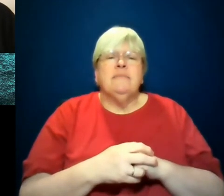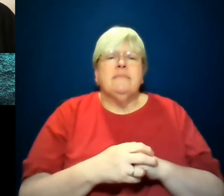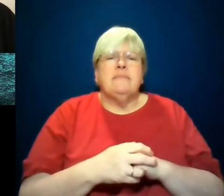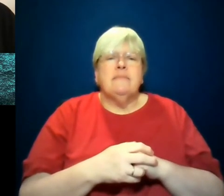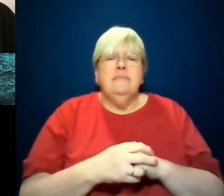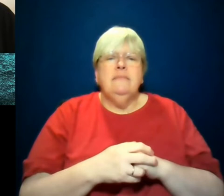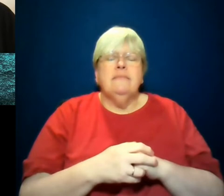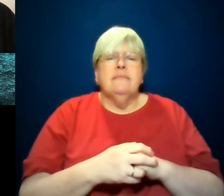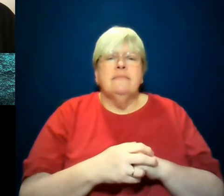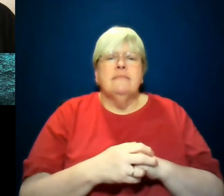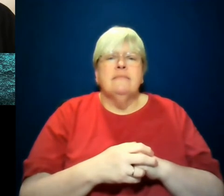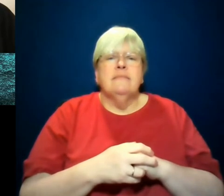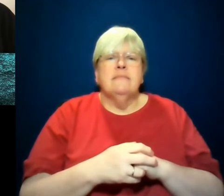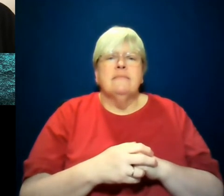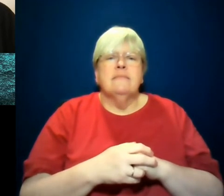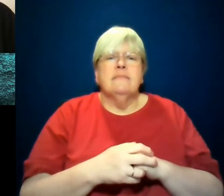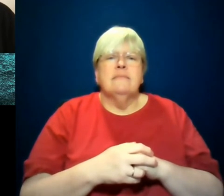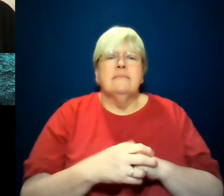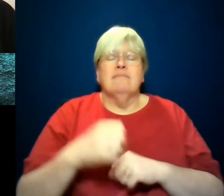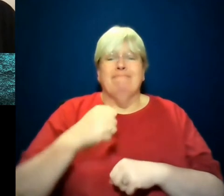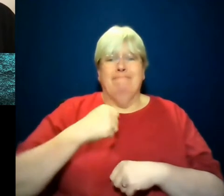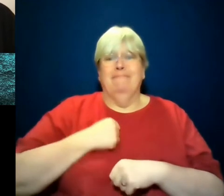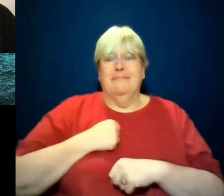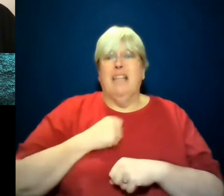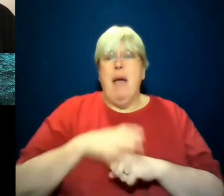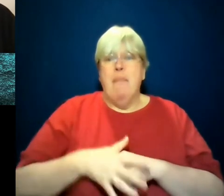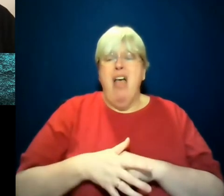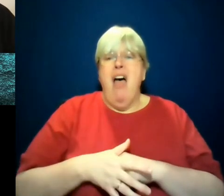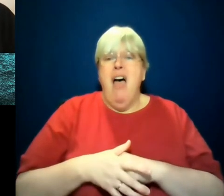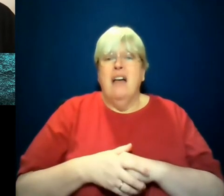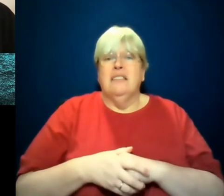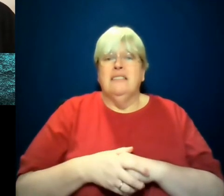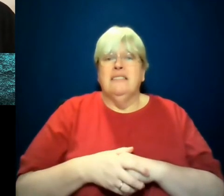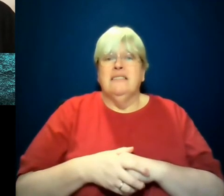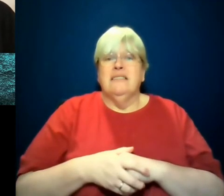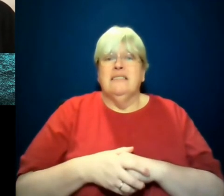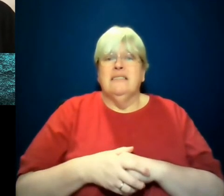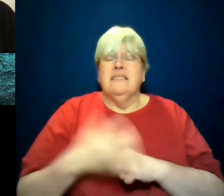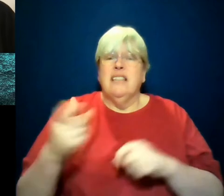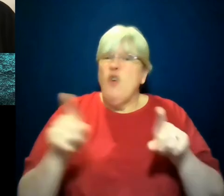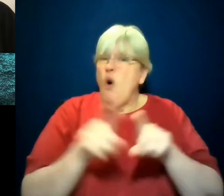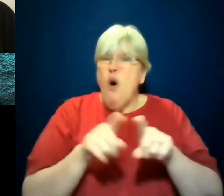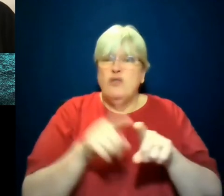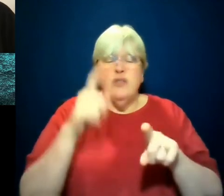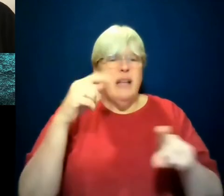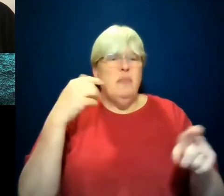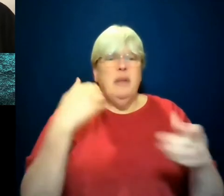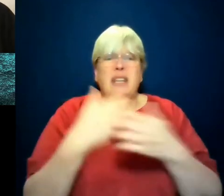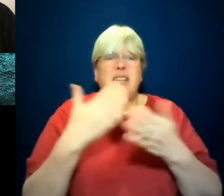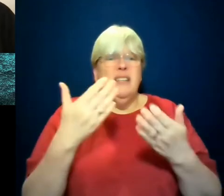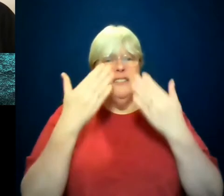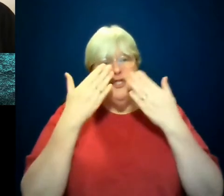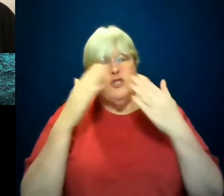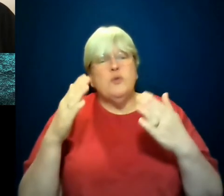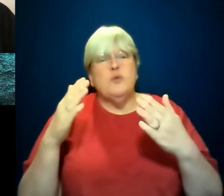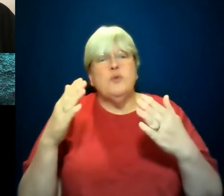in my blood for sure. But I think it also can be a stand in for, for what I think many black Americans,